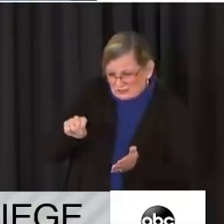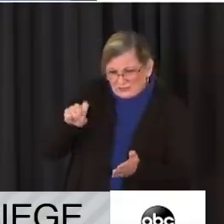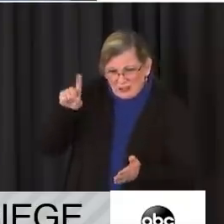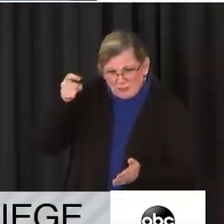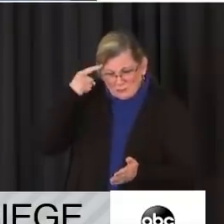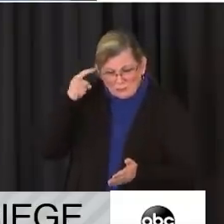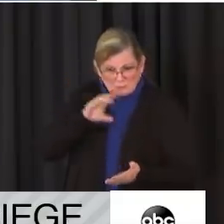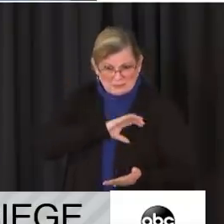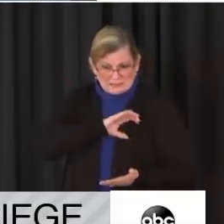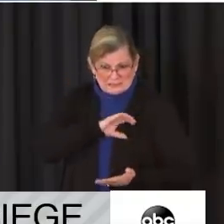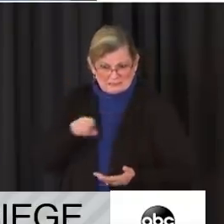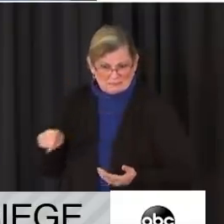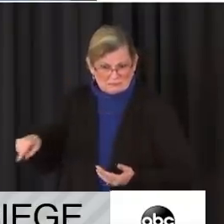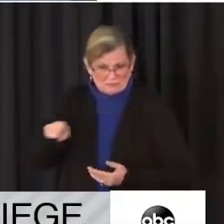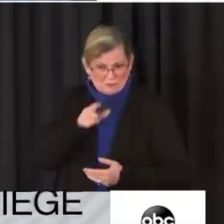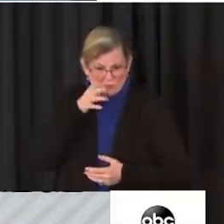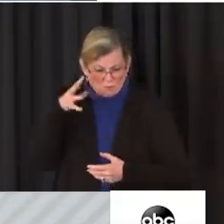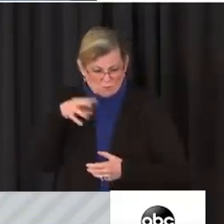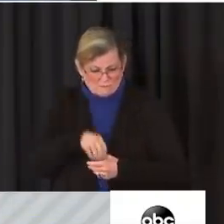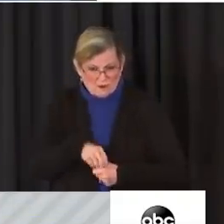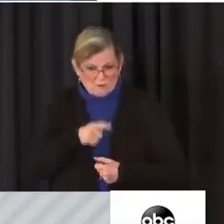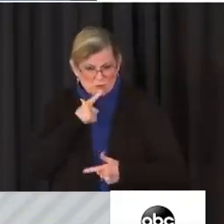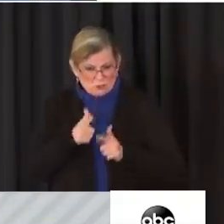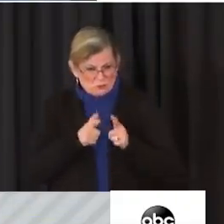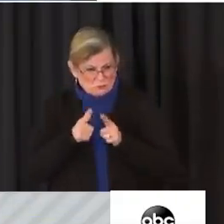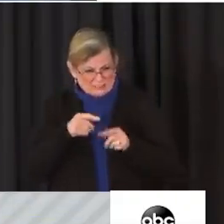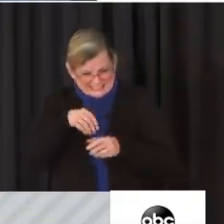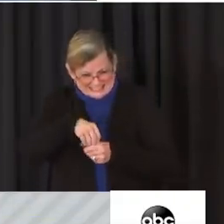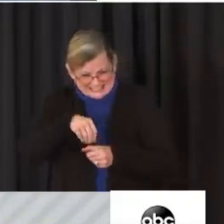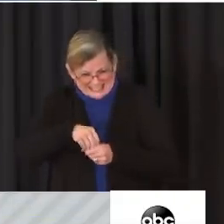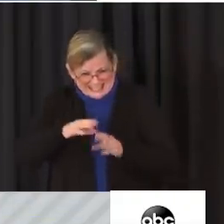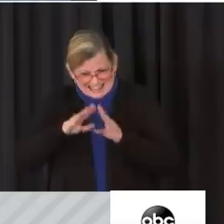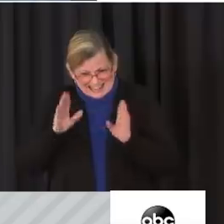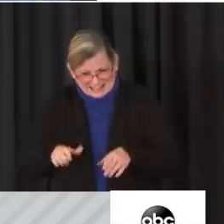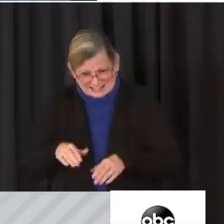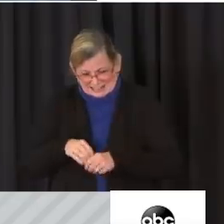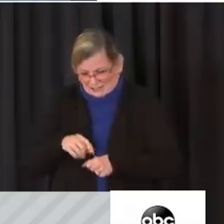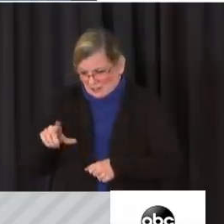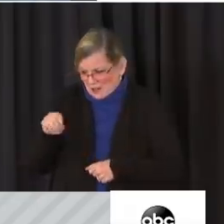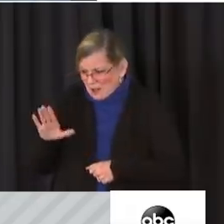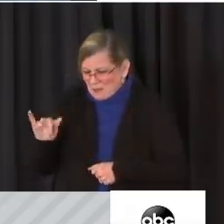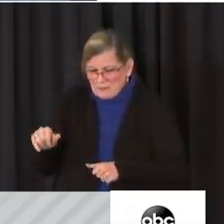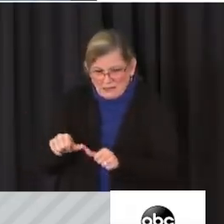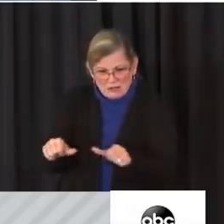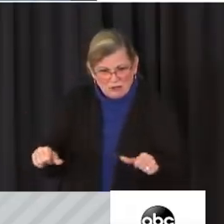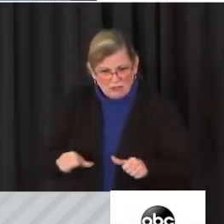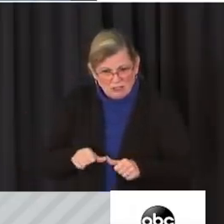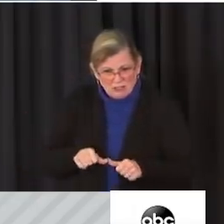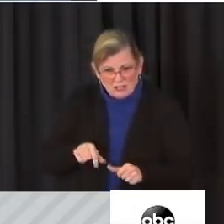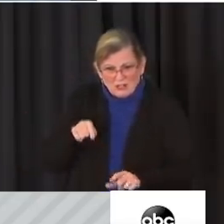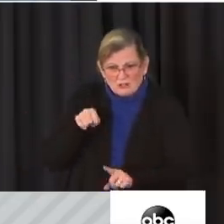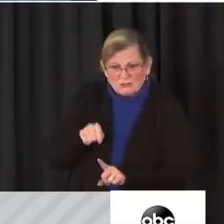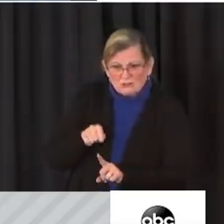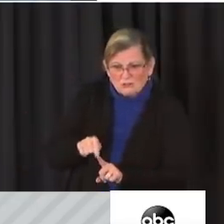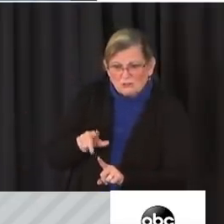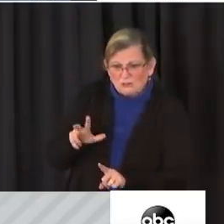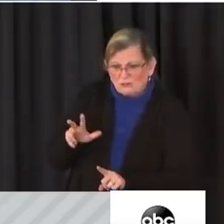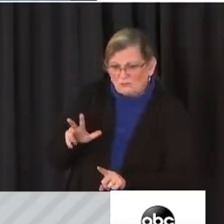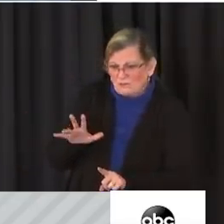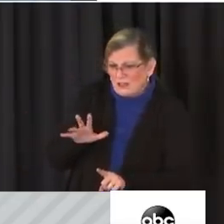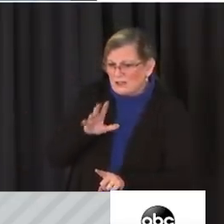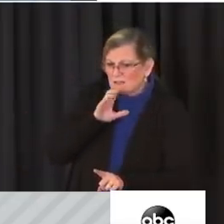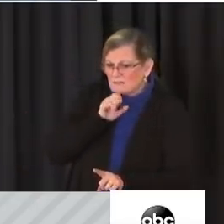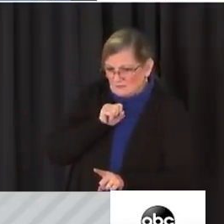Capitol Police officer-involved shooting that occurred in the House lobby area. The decedent in that shooting has been identified as 35-year-old